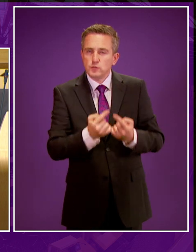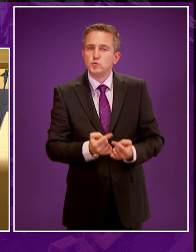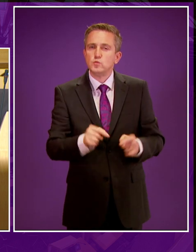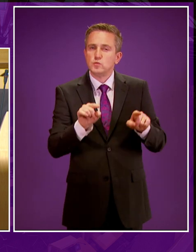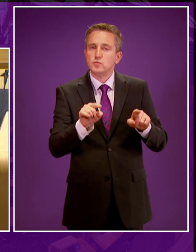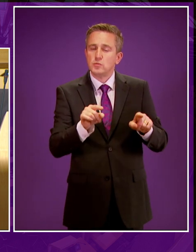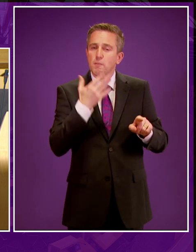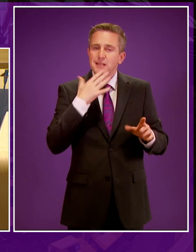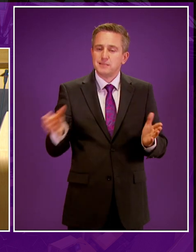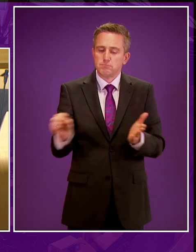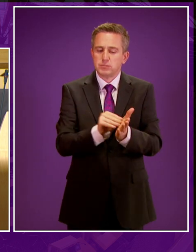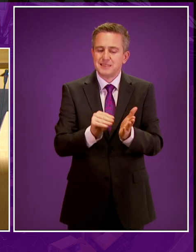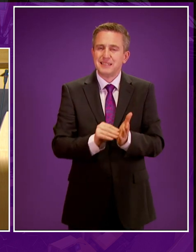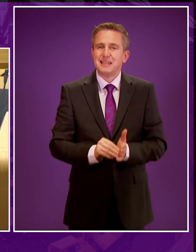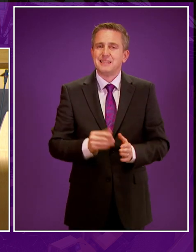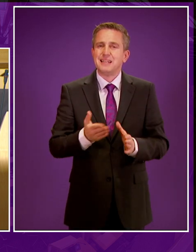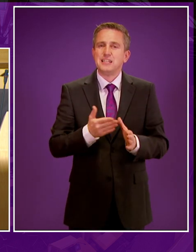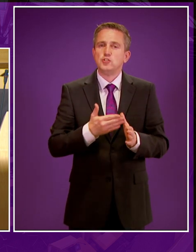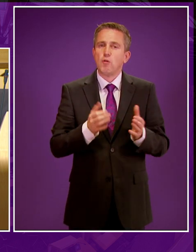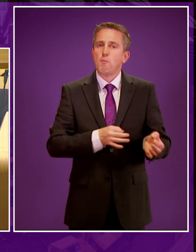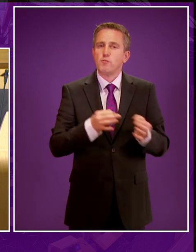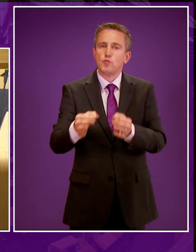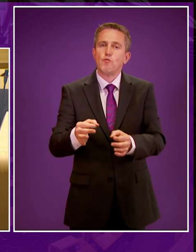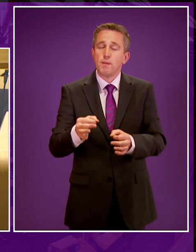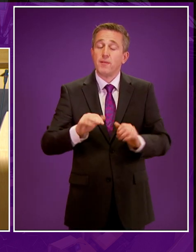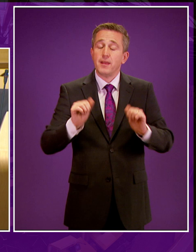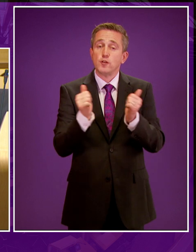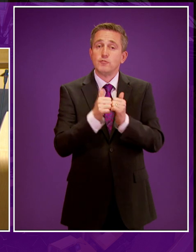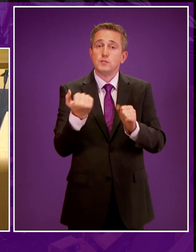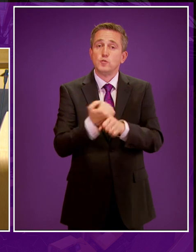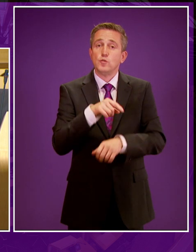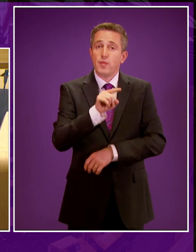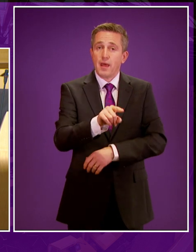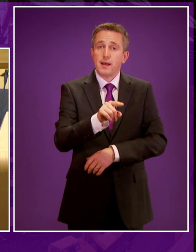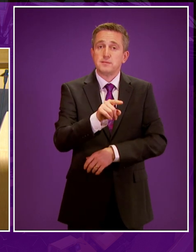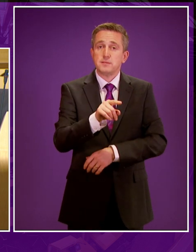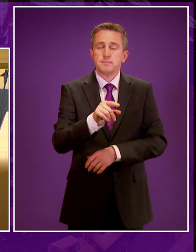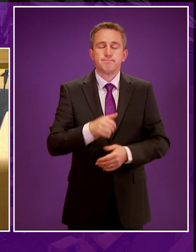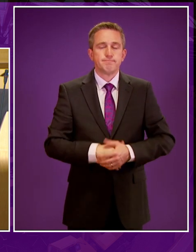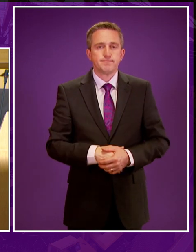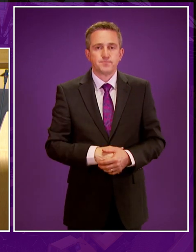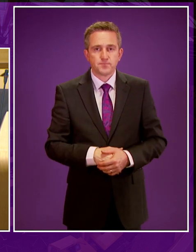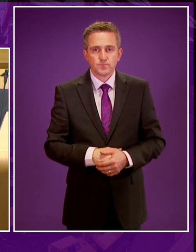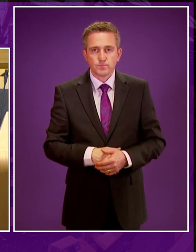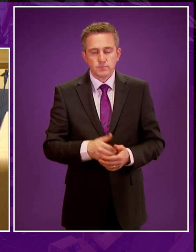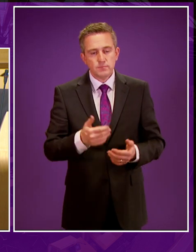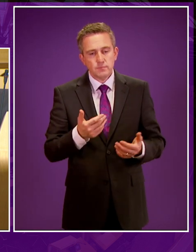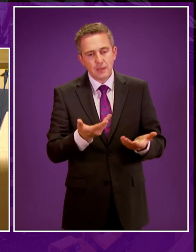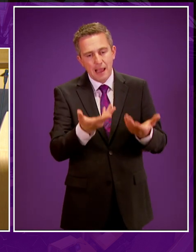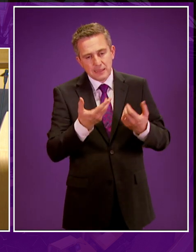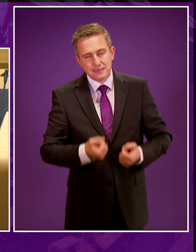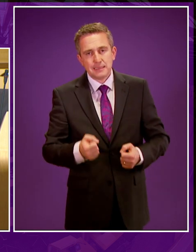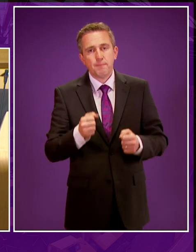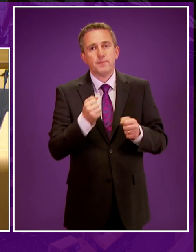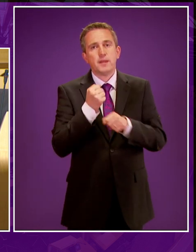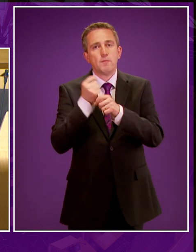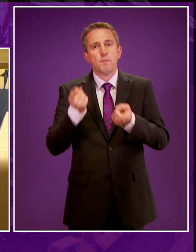Government to include this in the initial moratorium, and I was pleased that they responded positively, and I'm going on to strengthen that. I welcome the Minister's